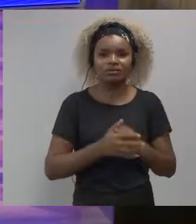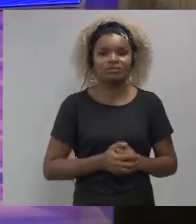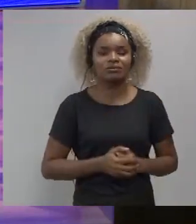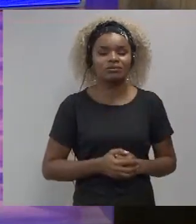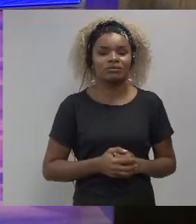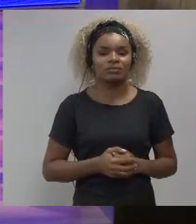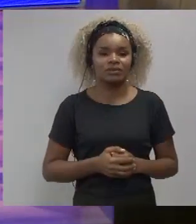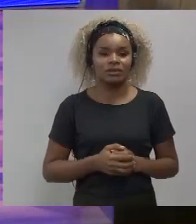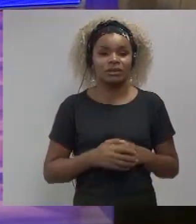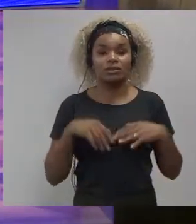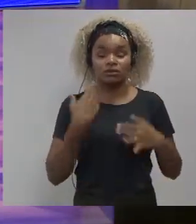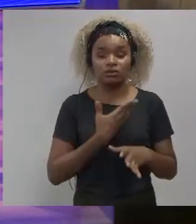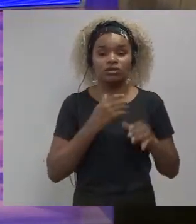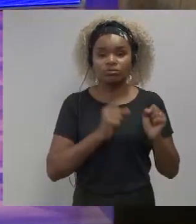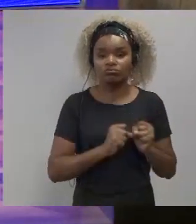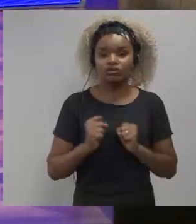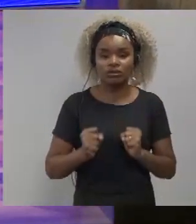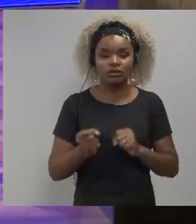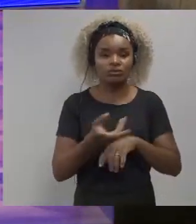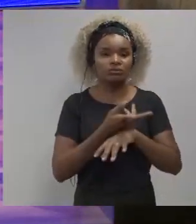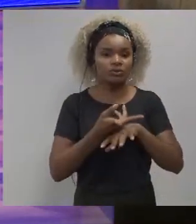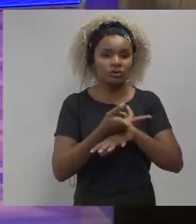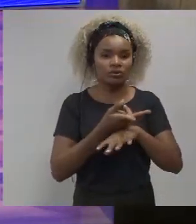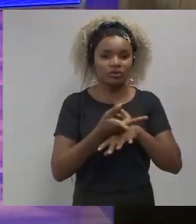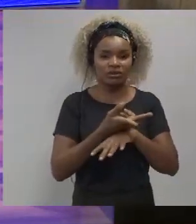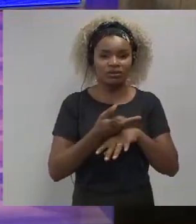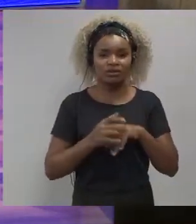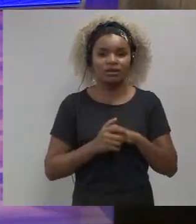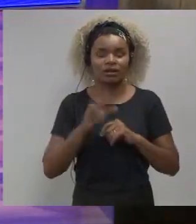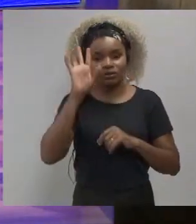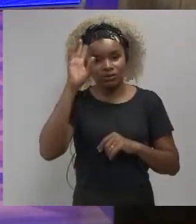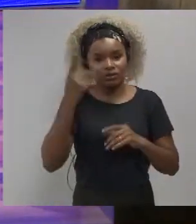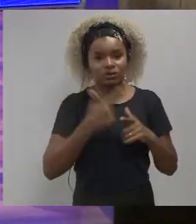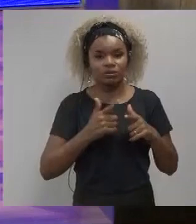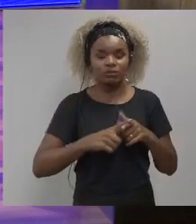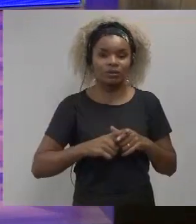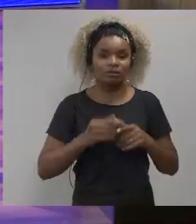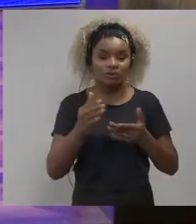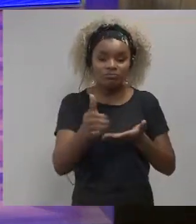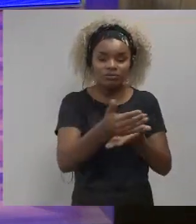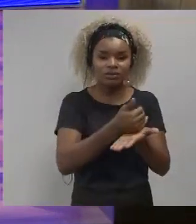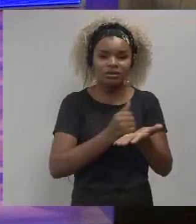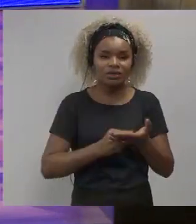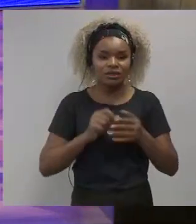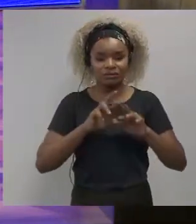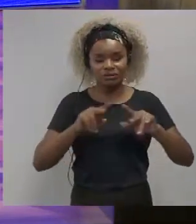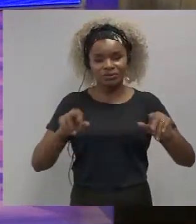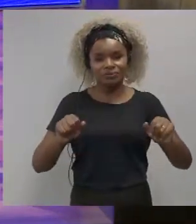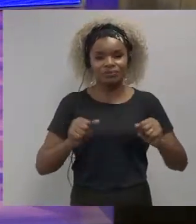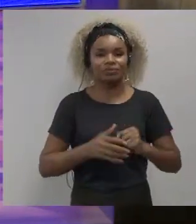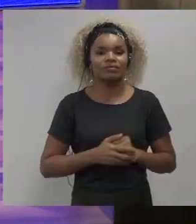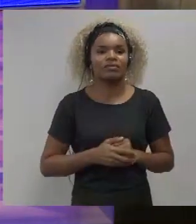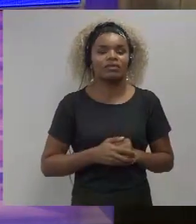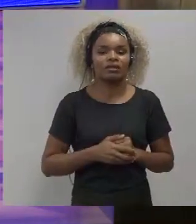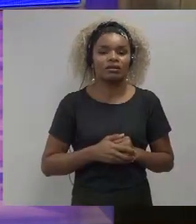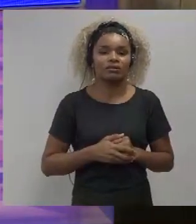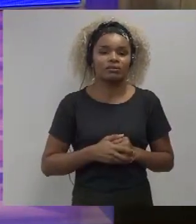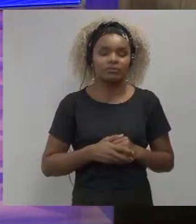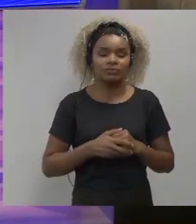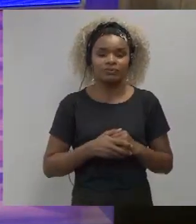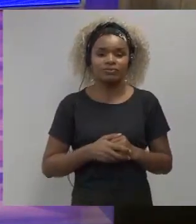seeking diverse input on the same problem by collecting relevant data and